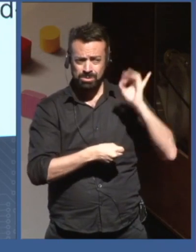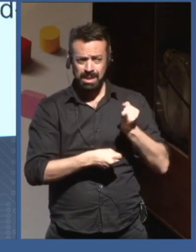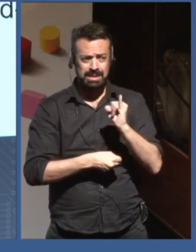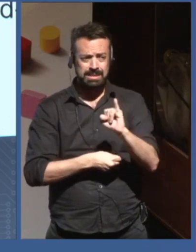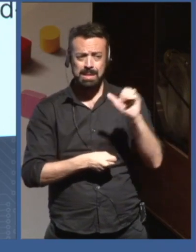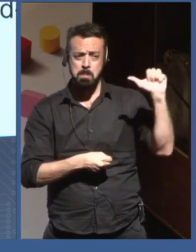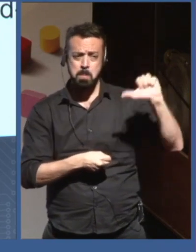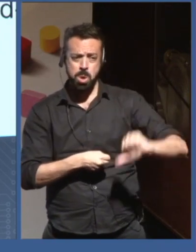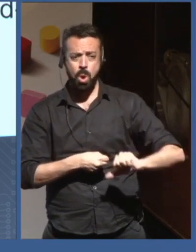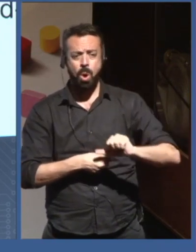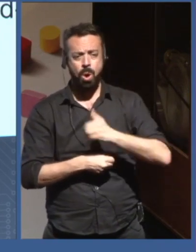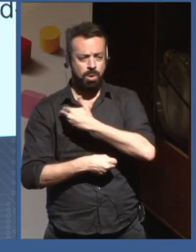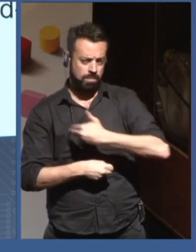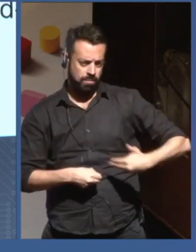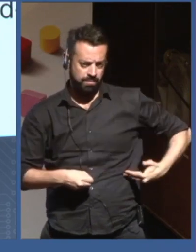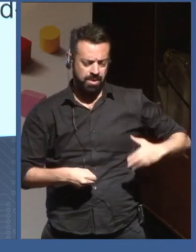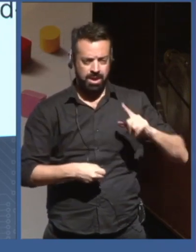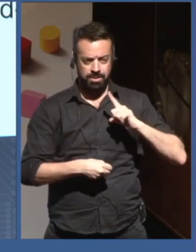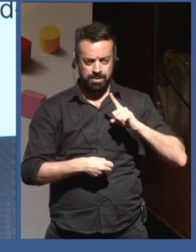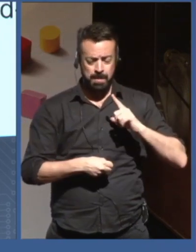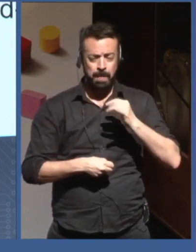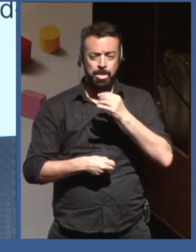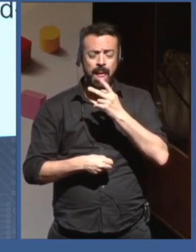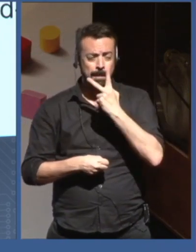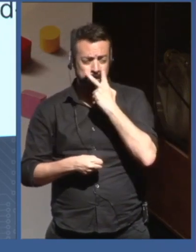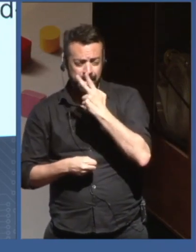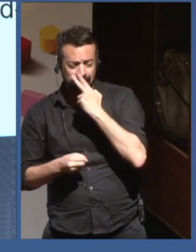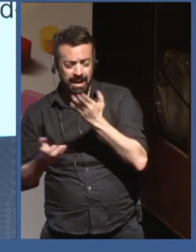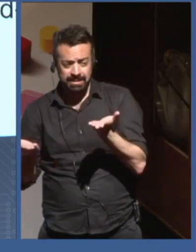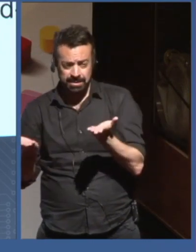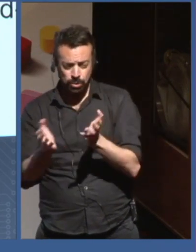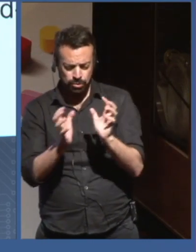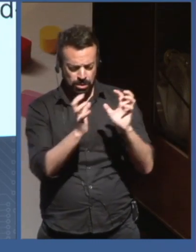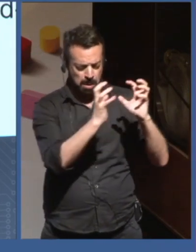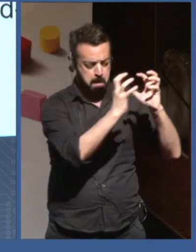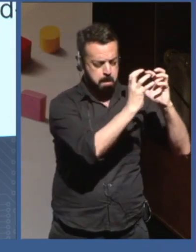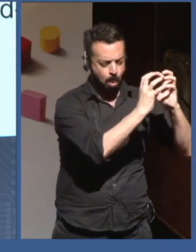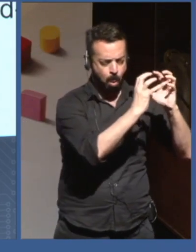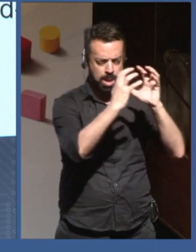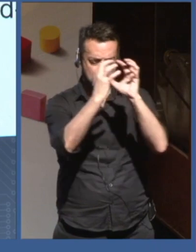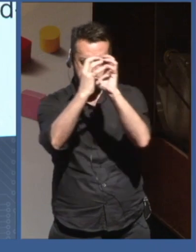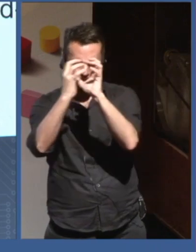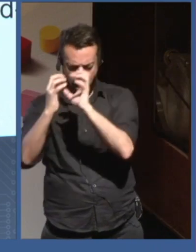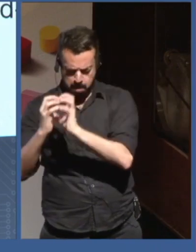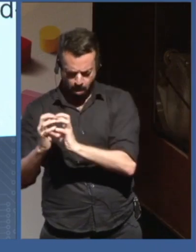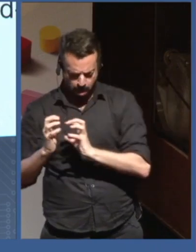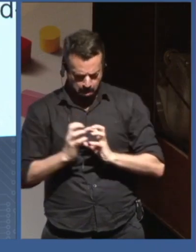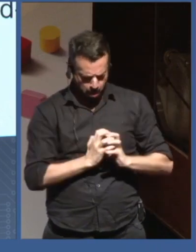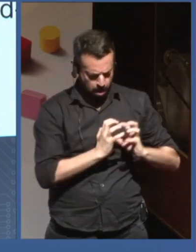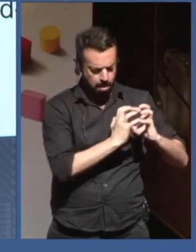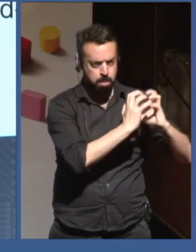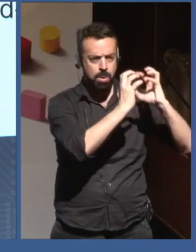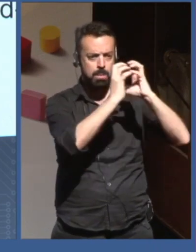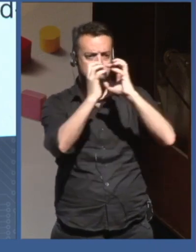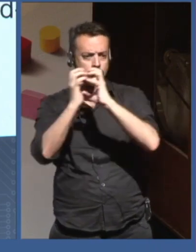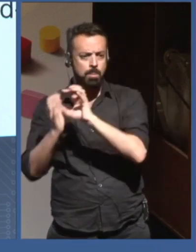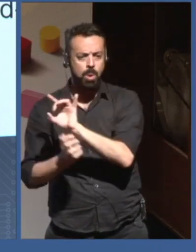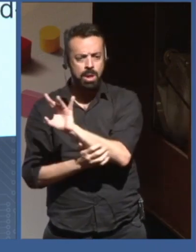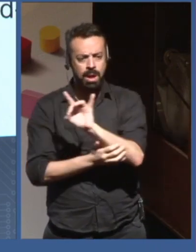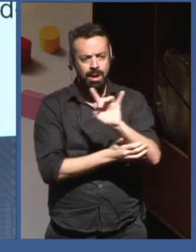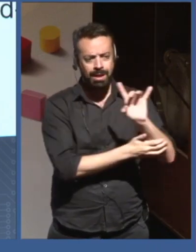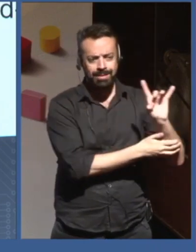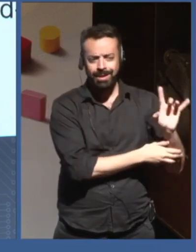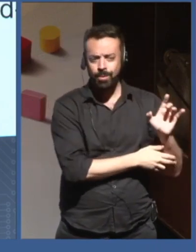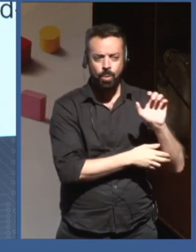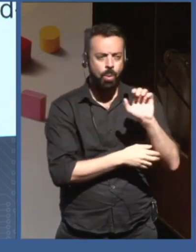If someone disagrees with you, they are stupid. They are, like, jerks. They are morons. And we know that it's not by telling people climate change is real.